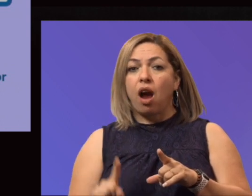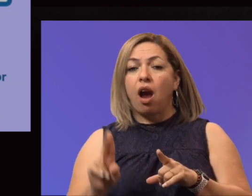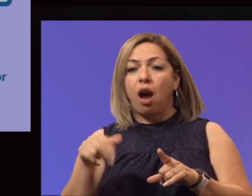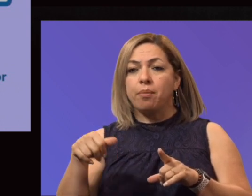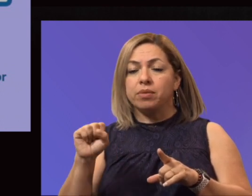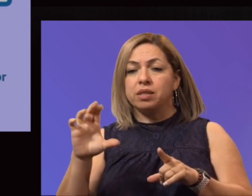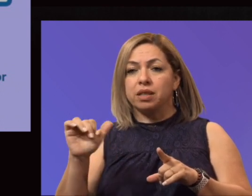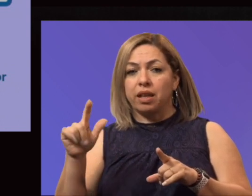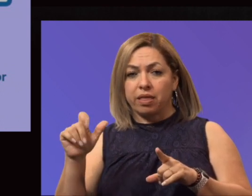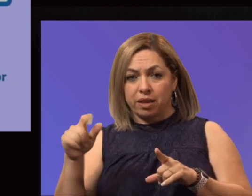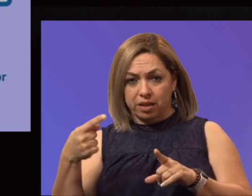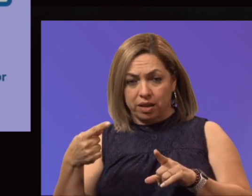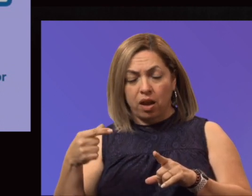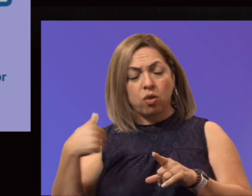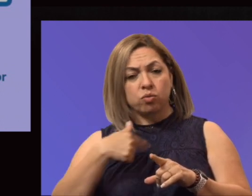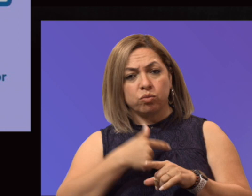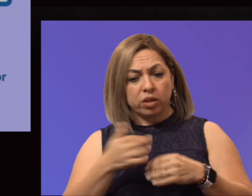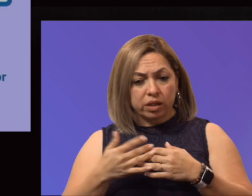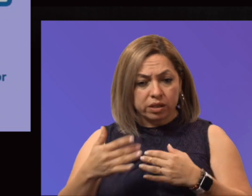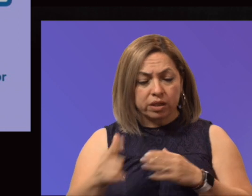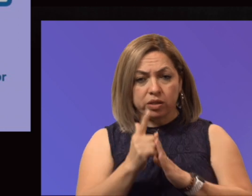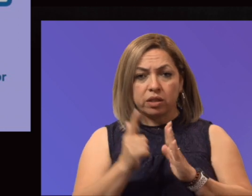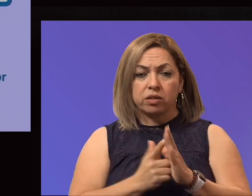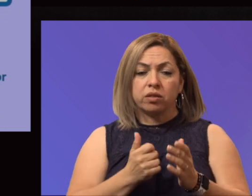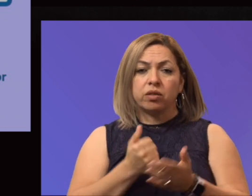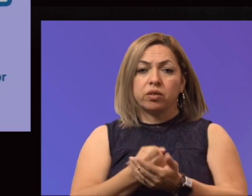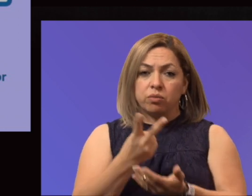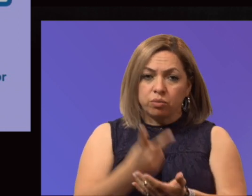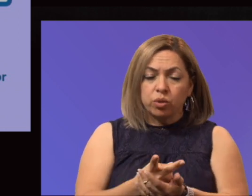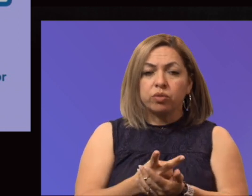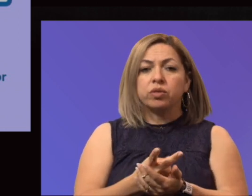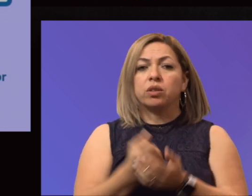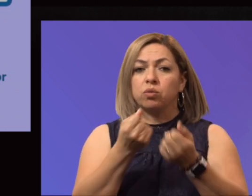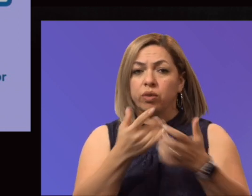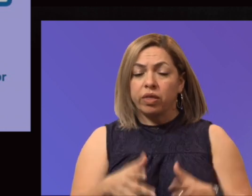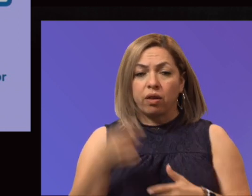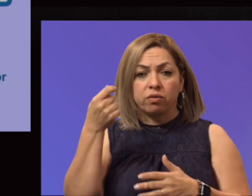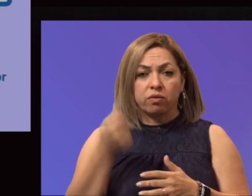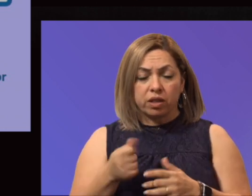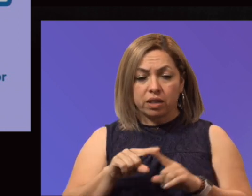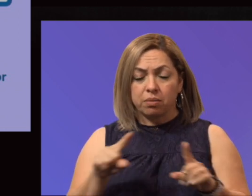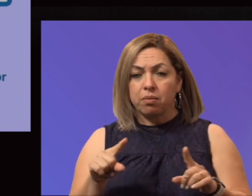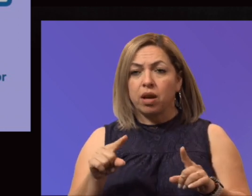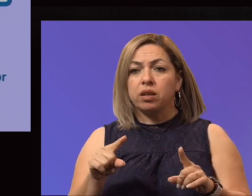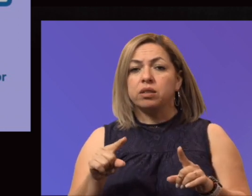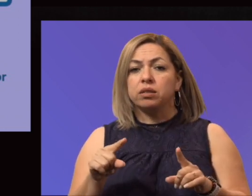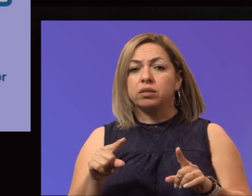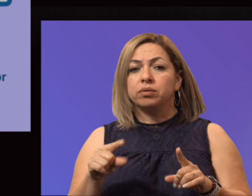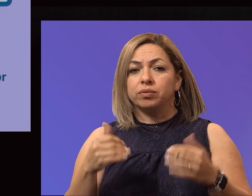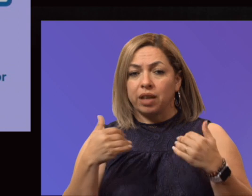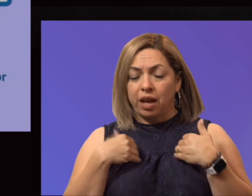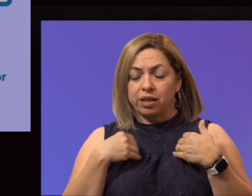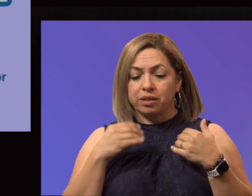forward. The legislation passed. It passed without the funding, but we did have Commissioner Keller who actually